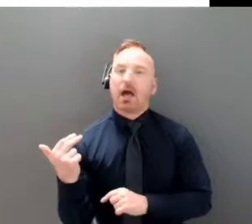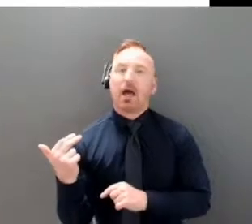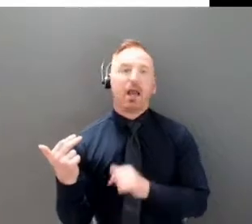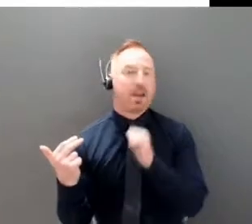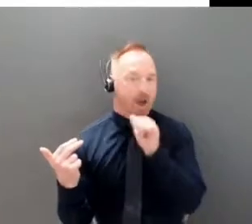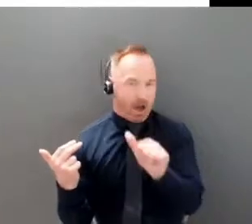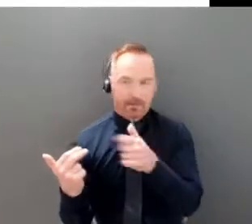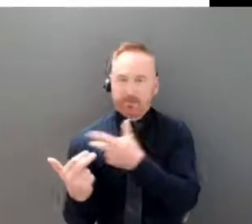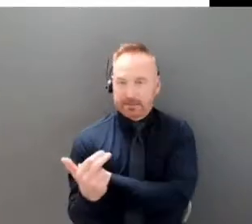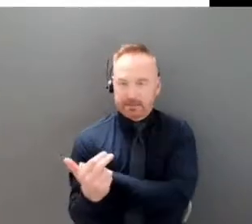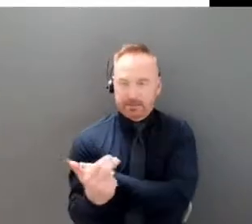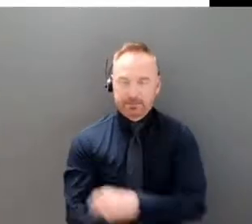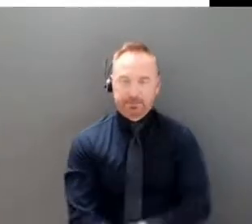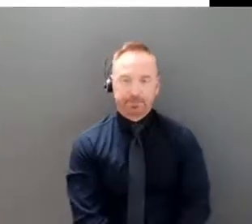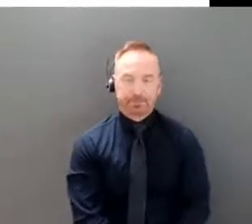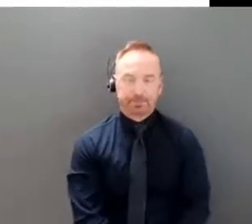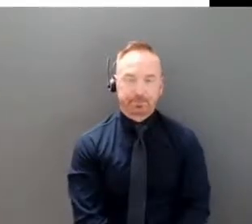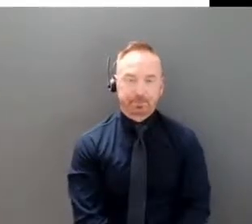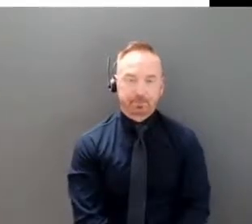now,